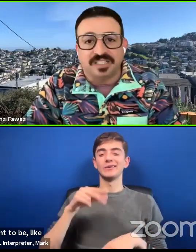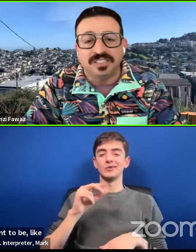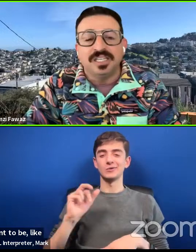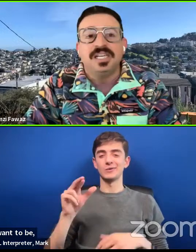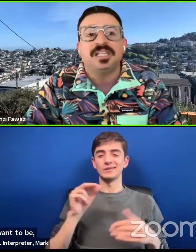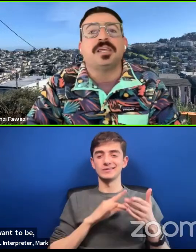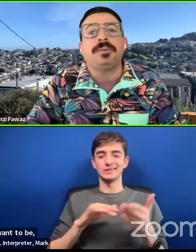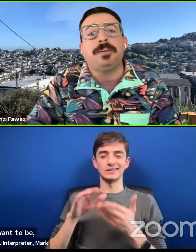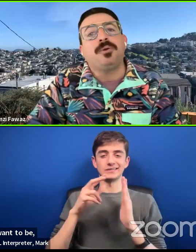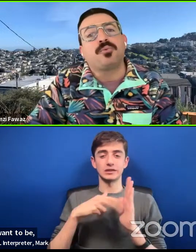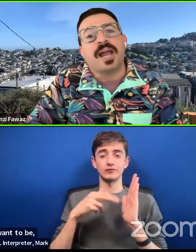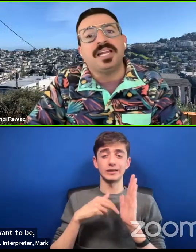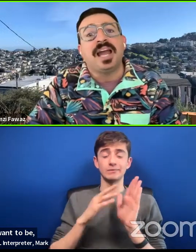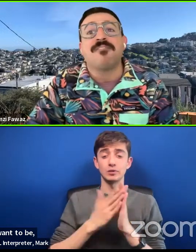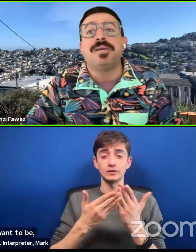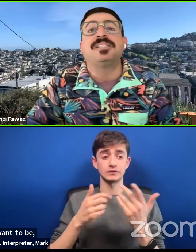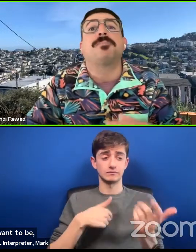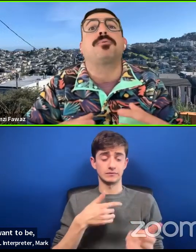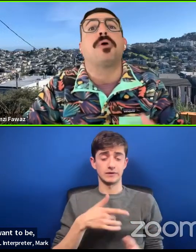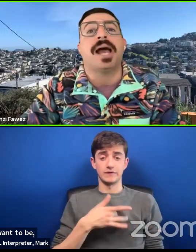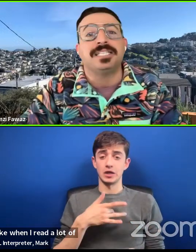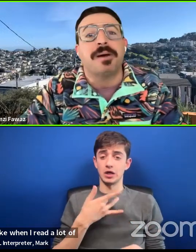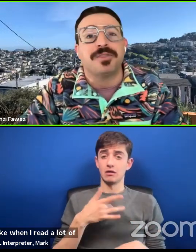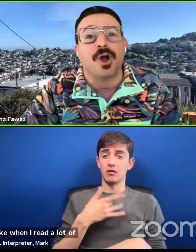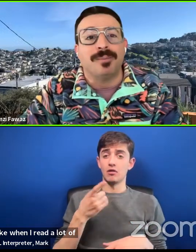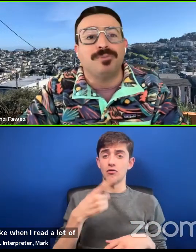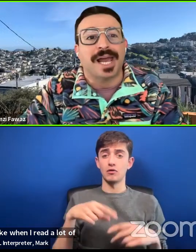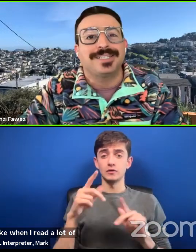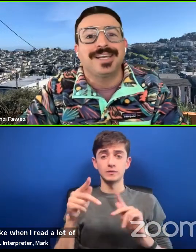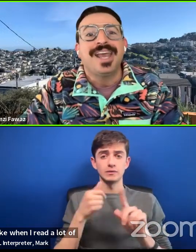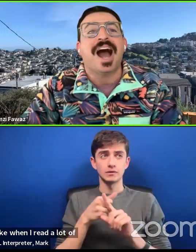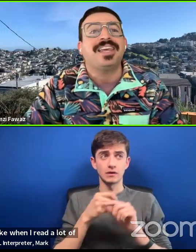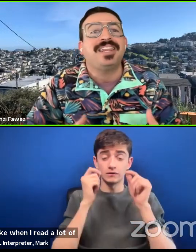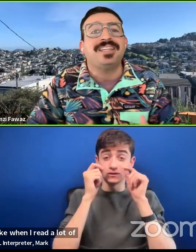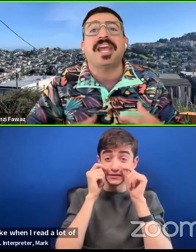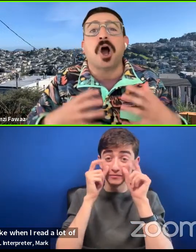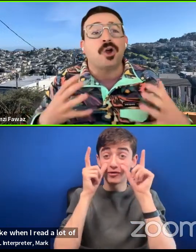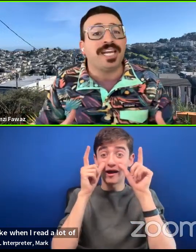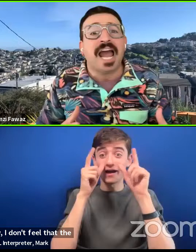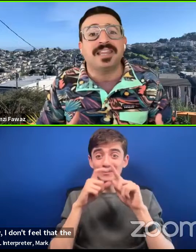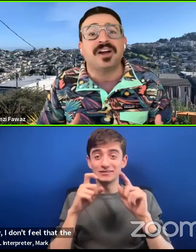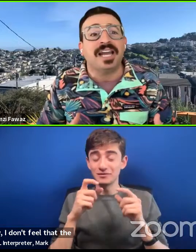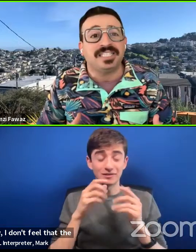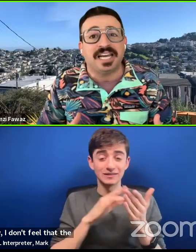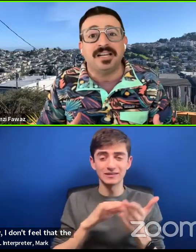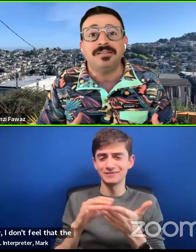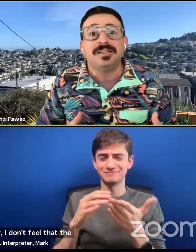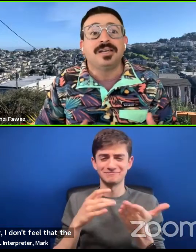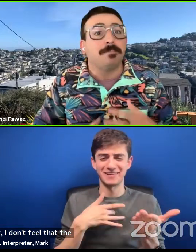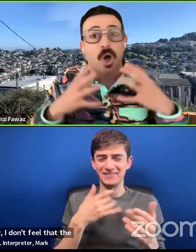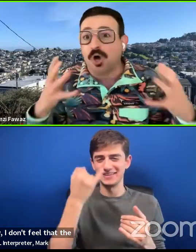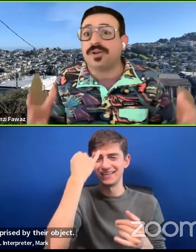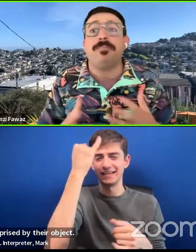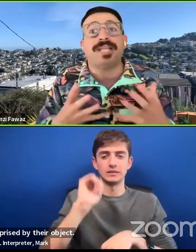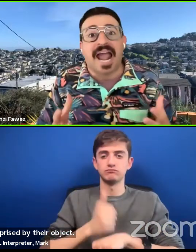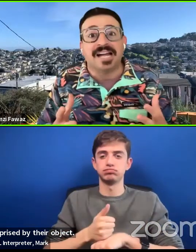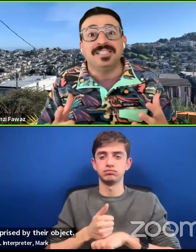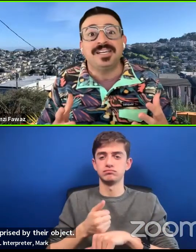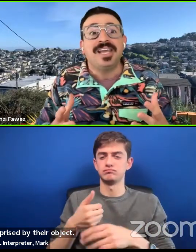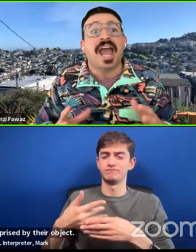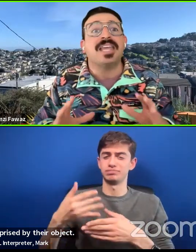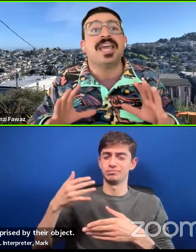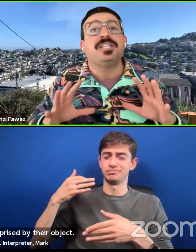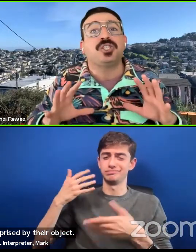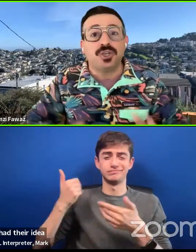don't feel that the people writing have been surprised by their object. I think they already had their idea already